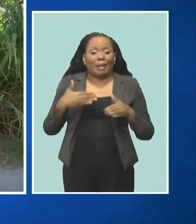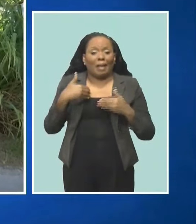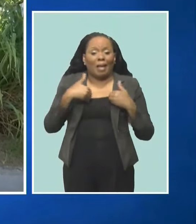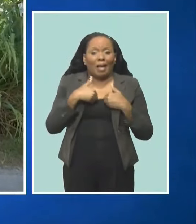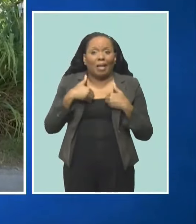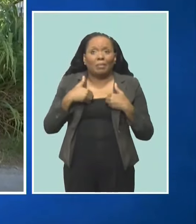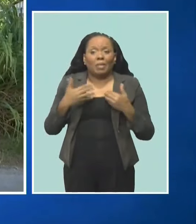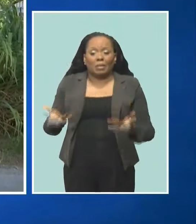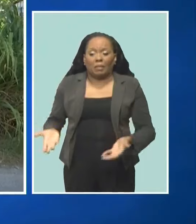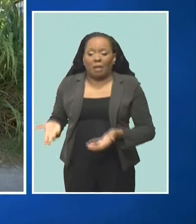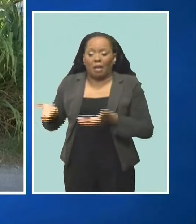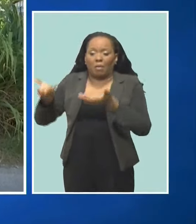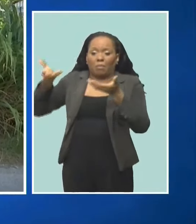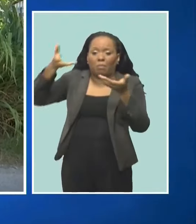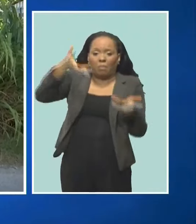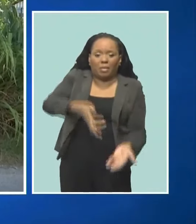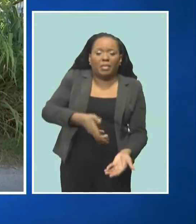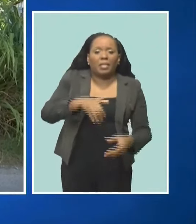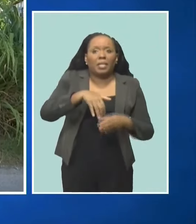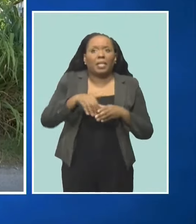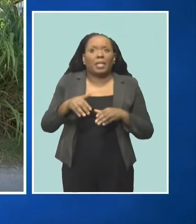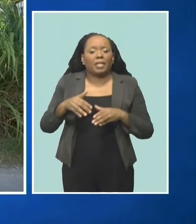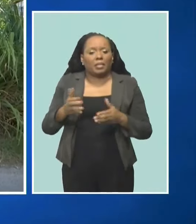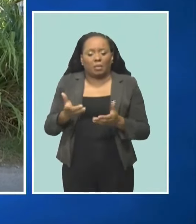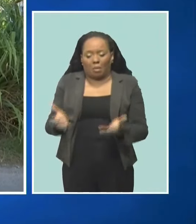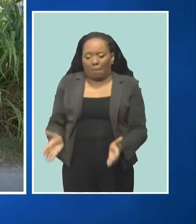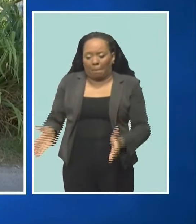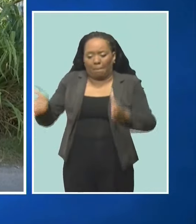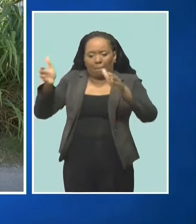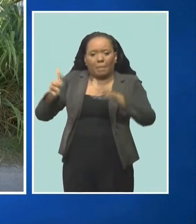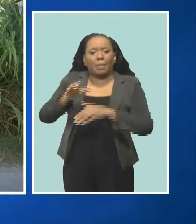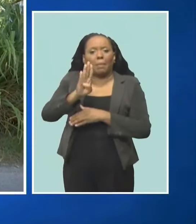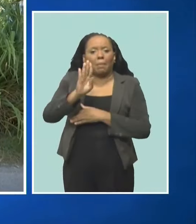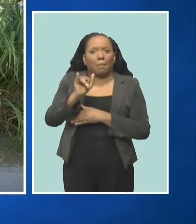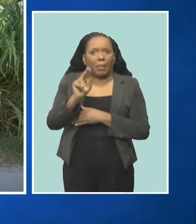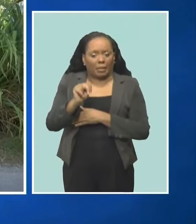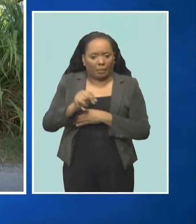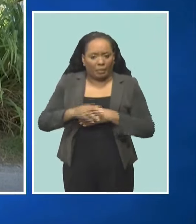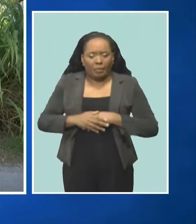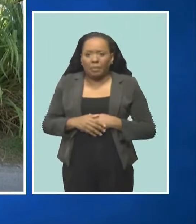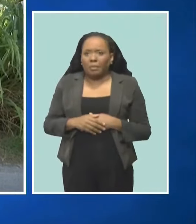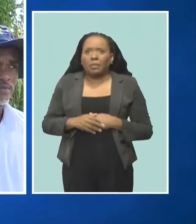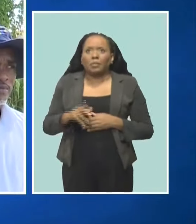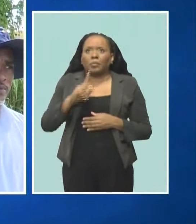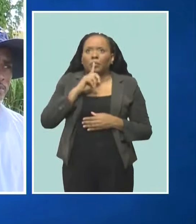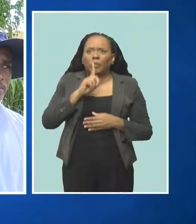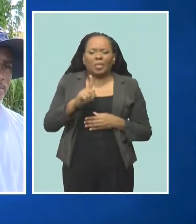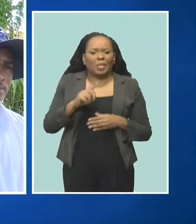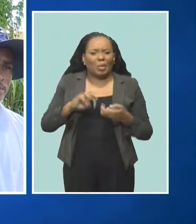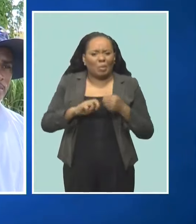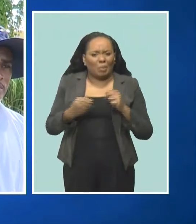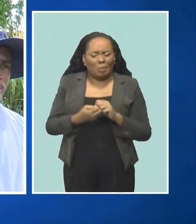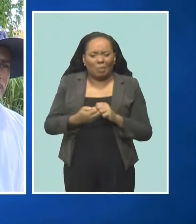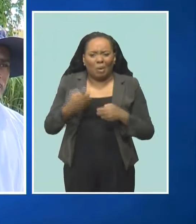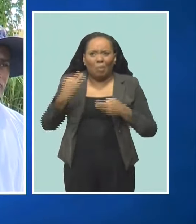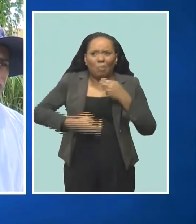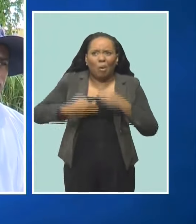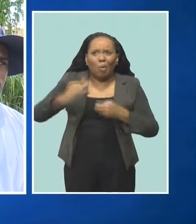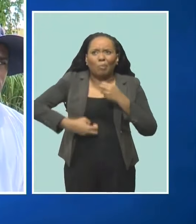receptacle is very concerning. It's causing a nuisance to the community, one. Secondly,